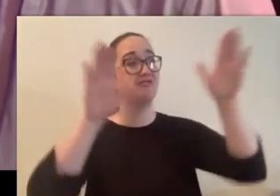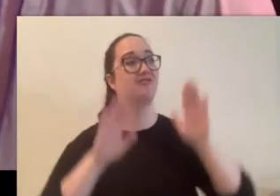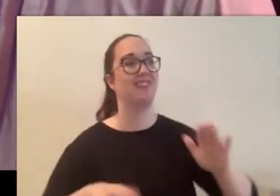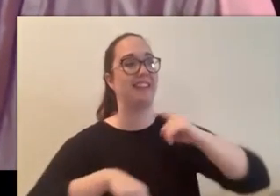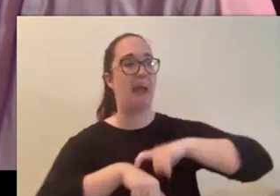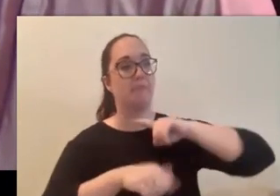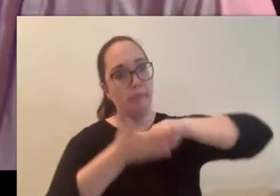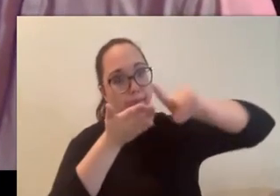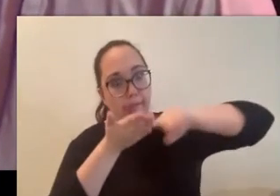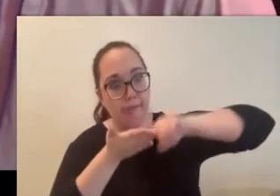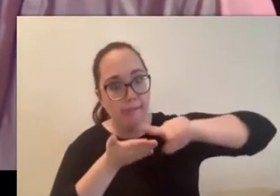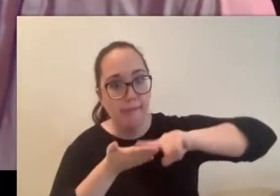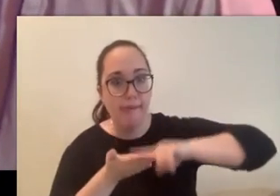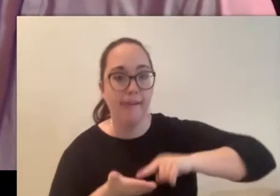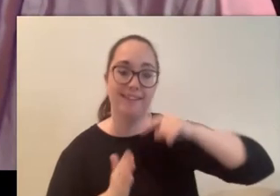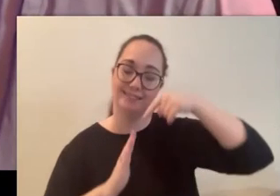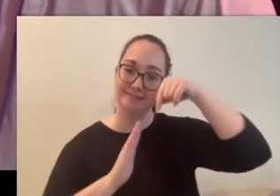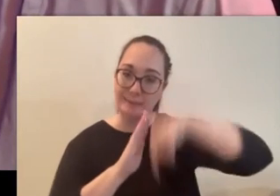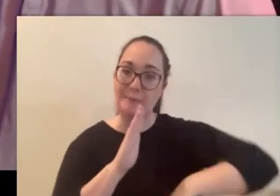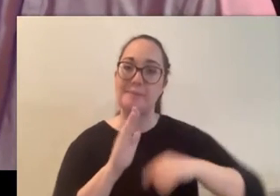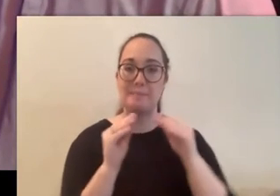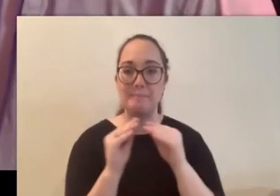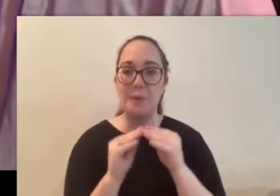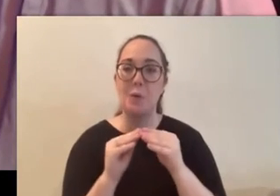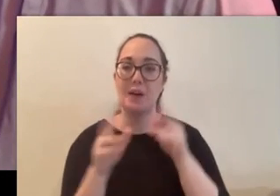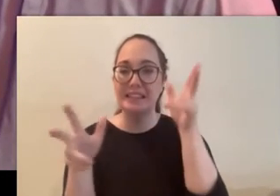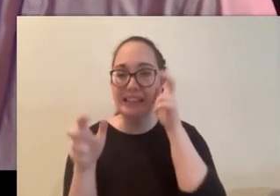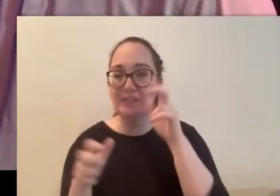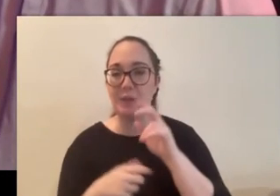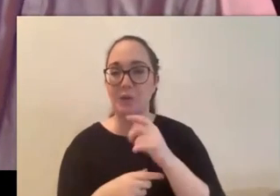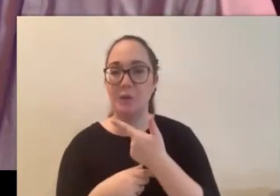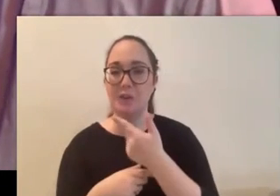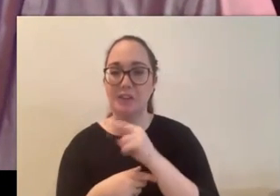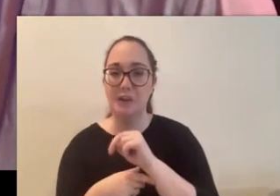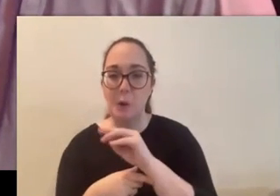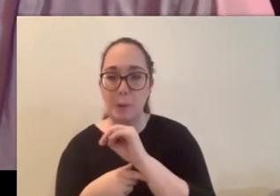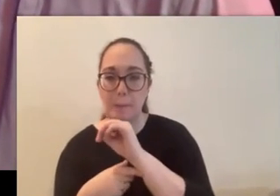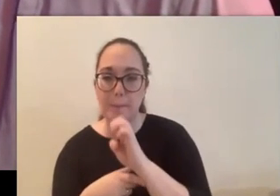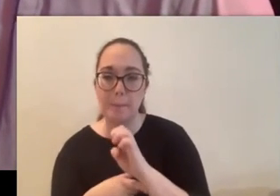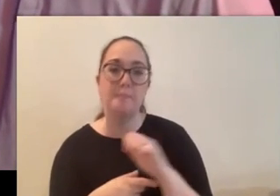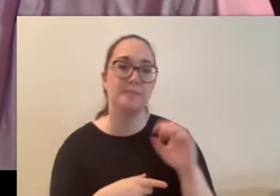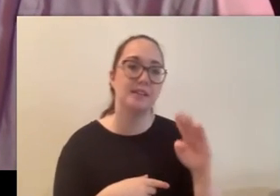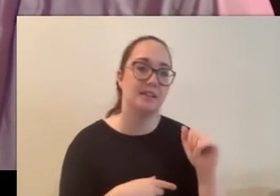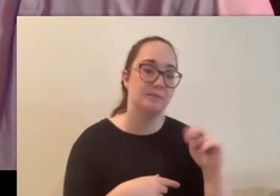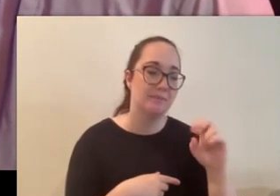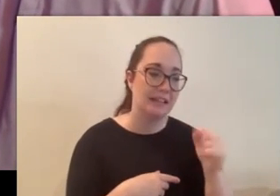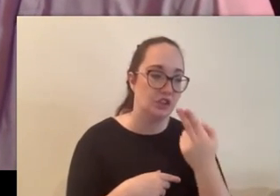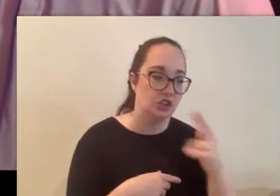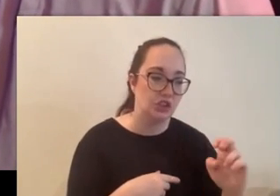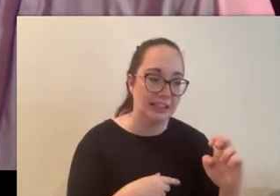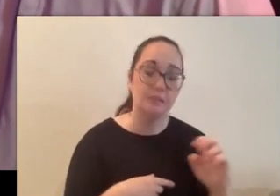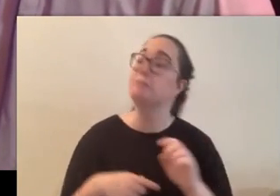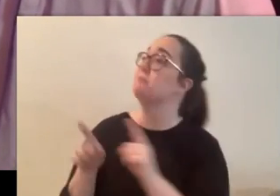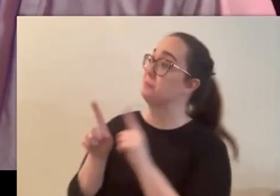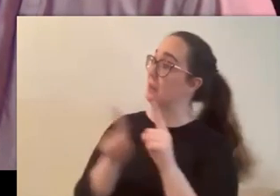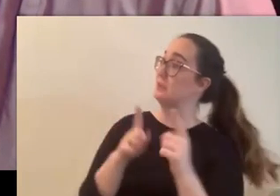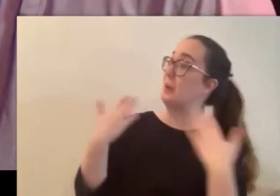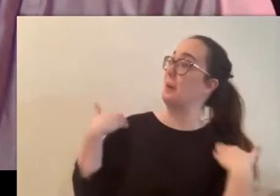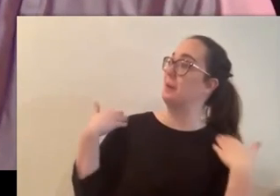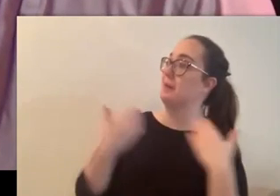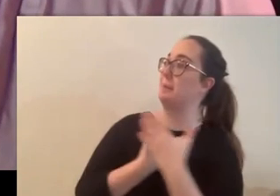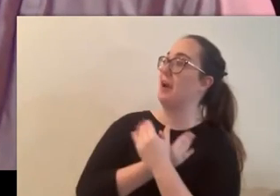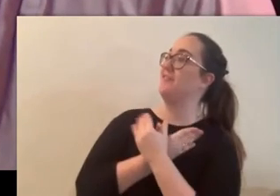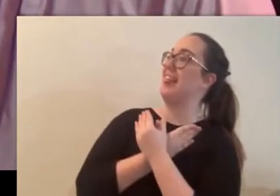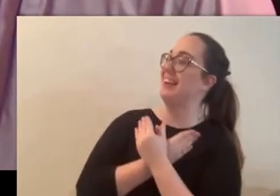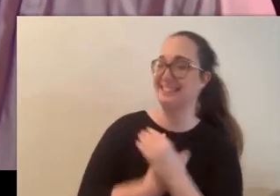fairies and gnomes and um the banshee especially there are a couple more that i definitely want to touch and butterflies oh yeah butterflies